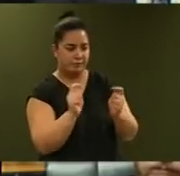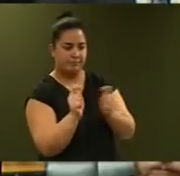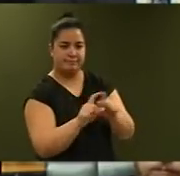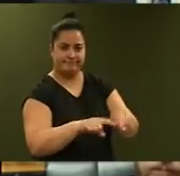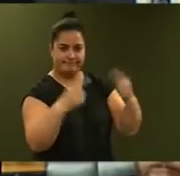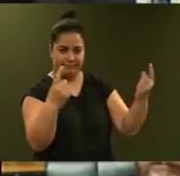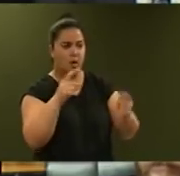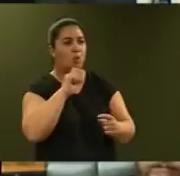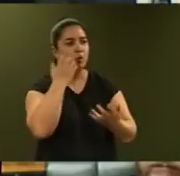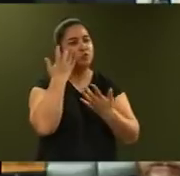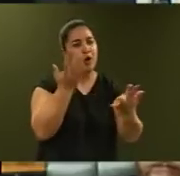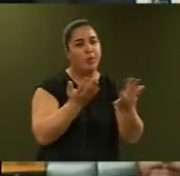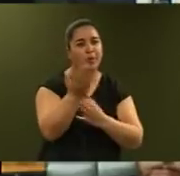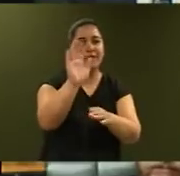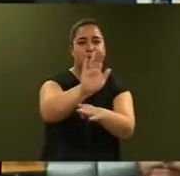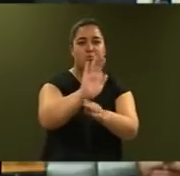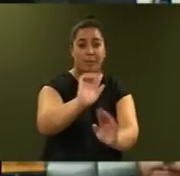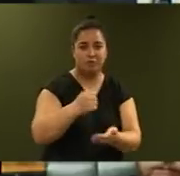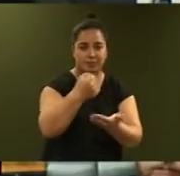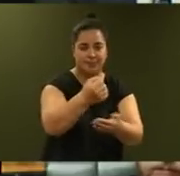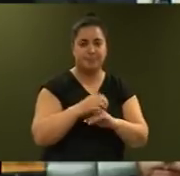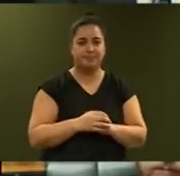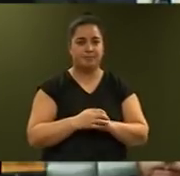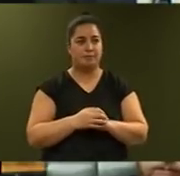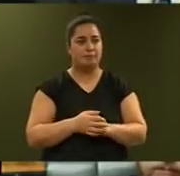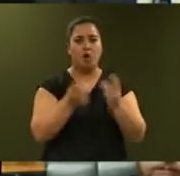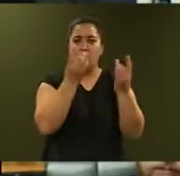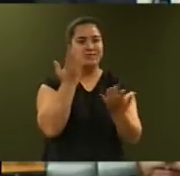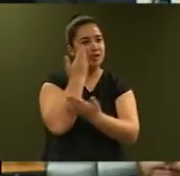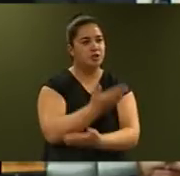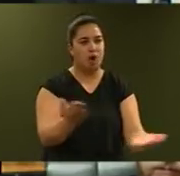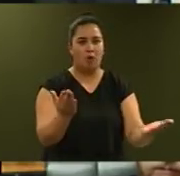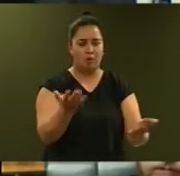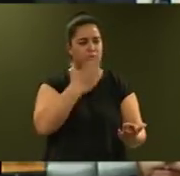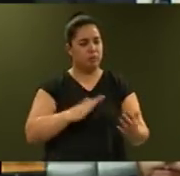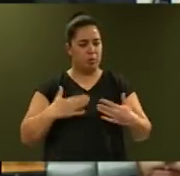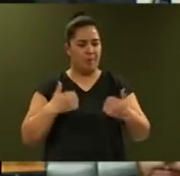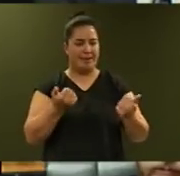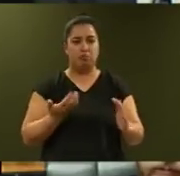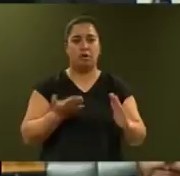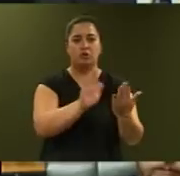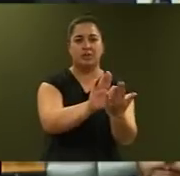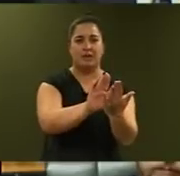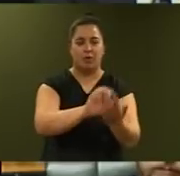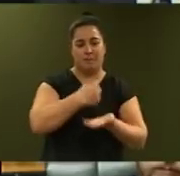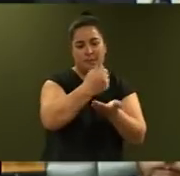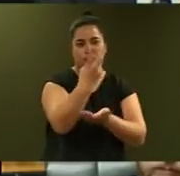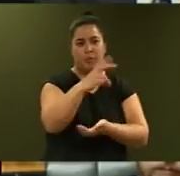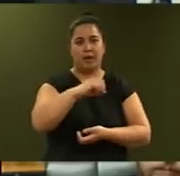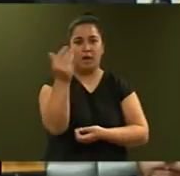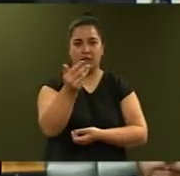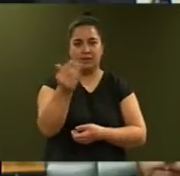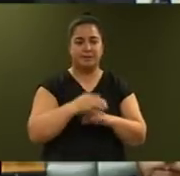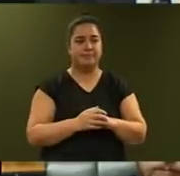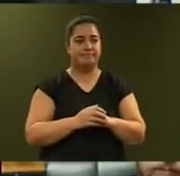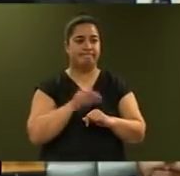in future budgets. We have already signalled our intention to take a wellbeing approach to Budget 2019. Changes to